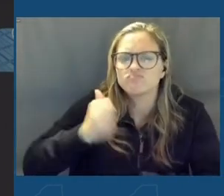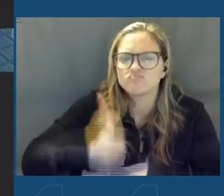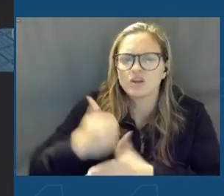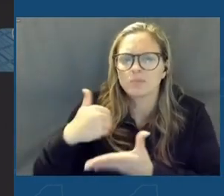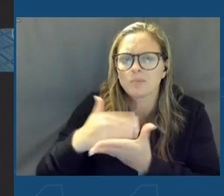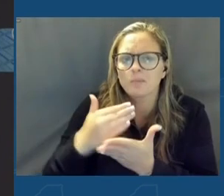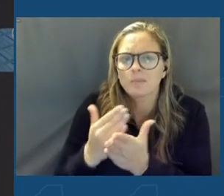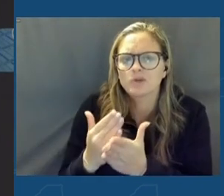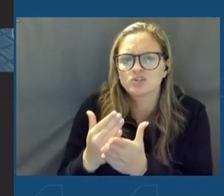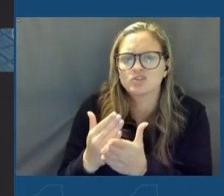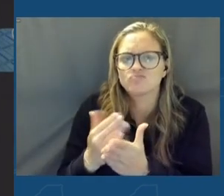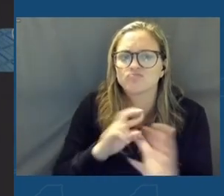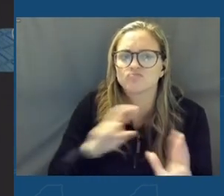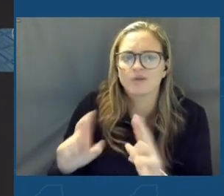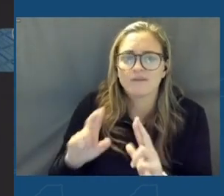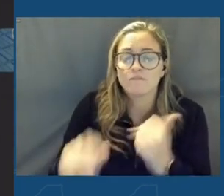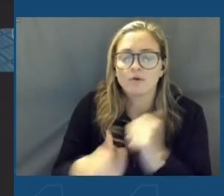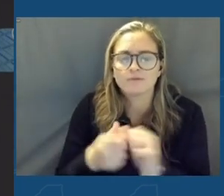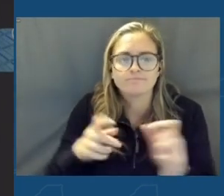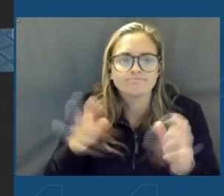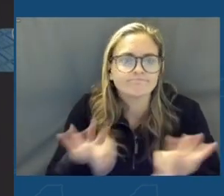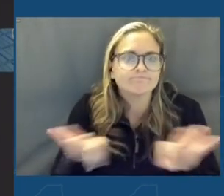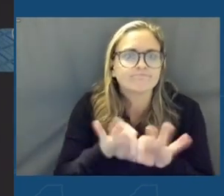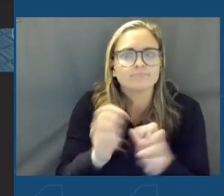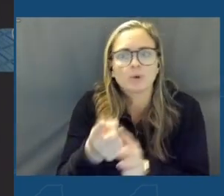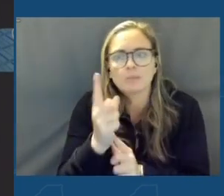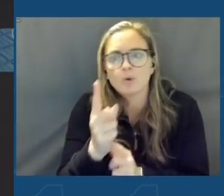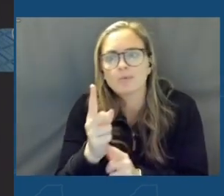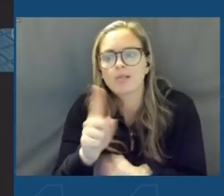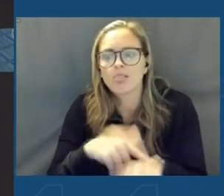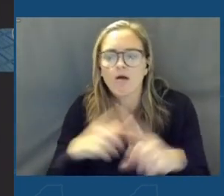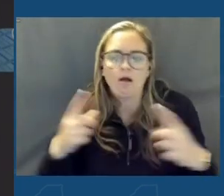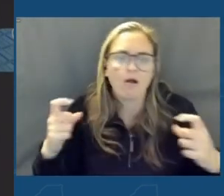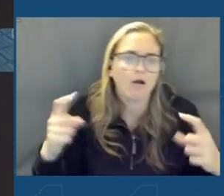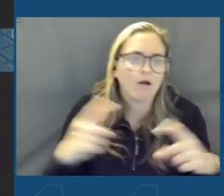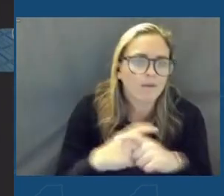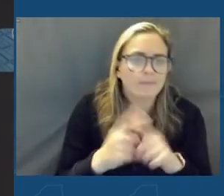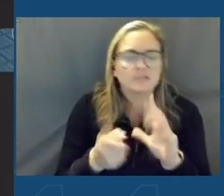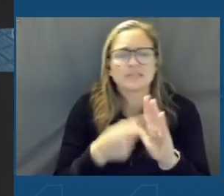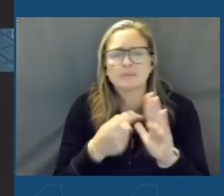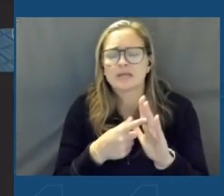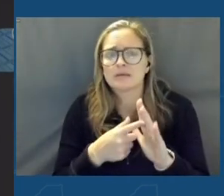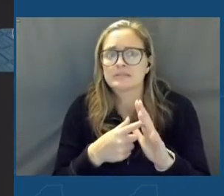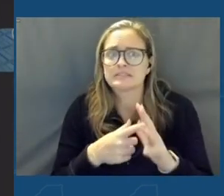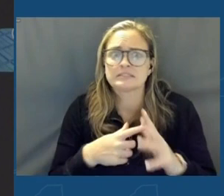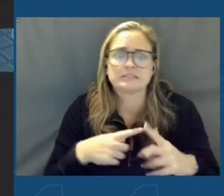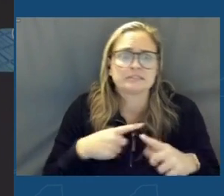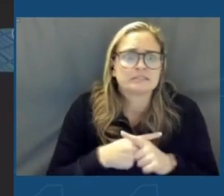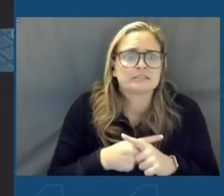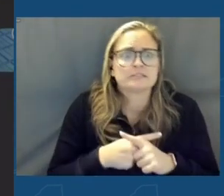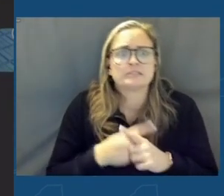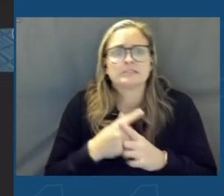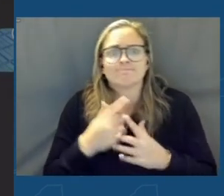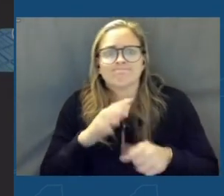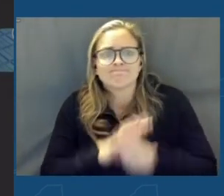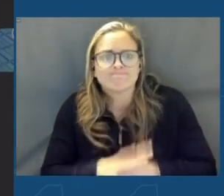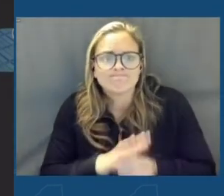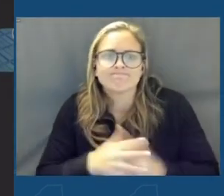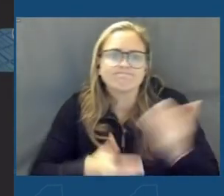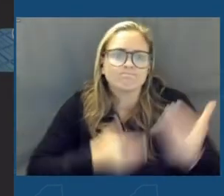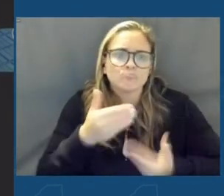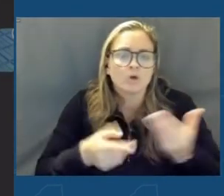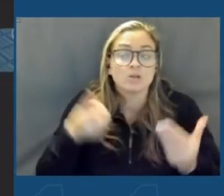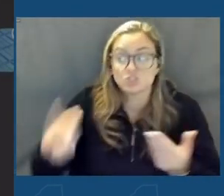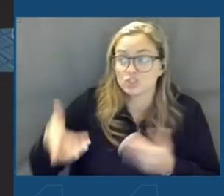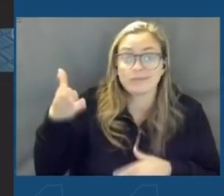At every critical moment in the long, complicated, and sometimes tense process, Governor Hochul was there.